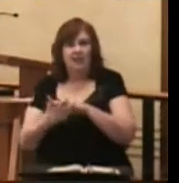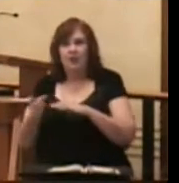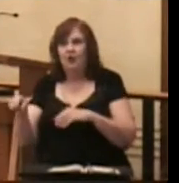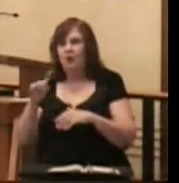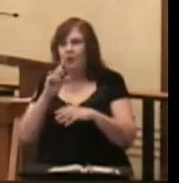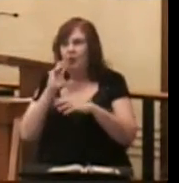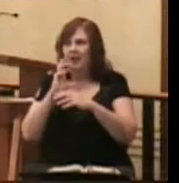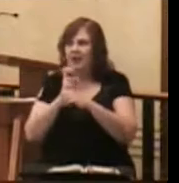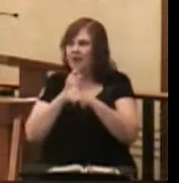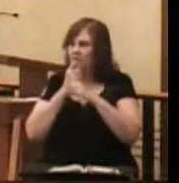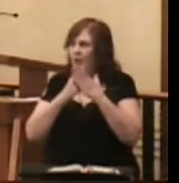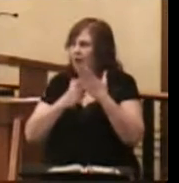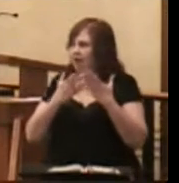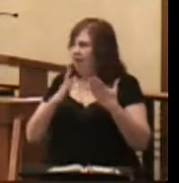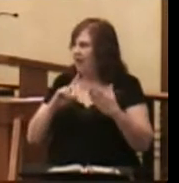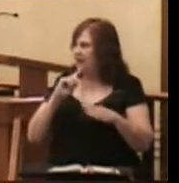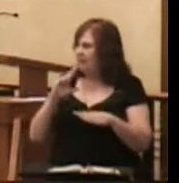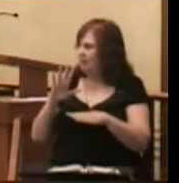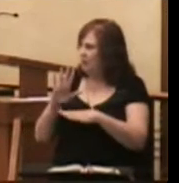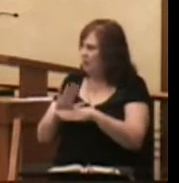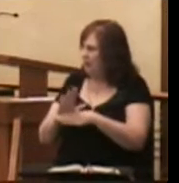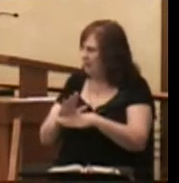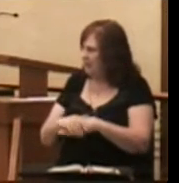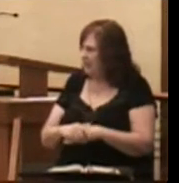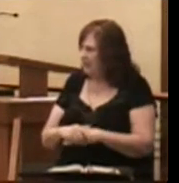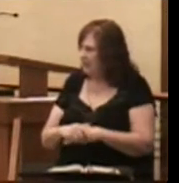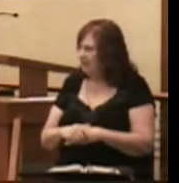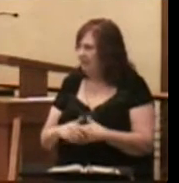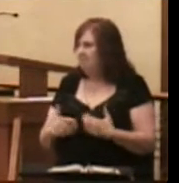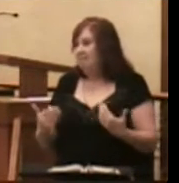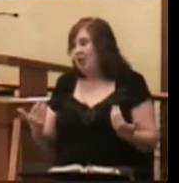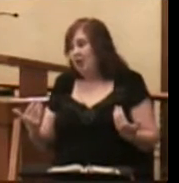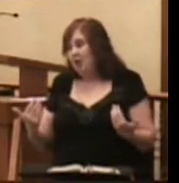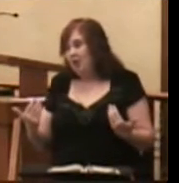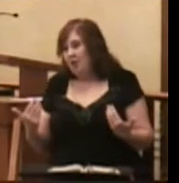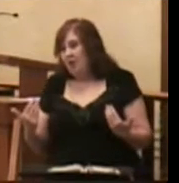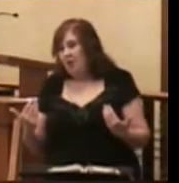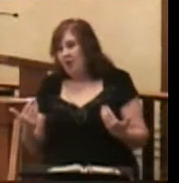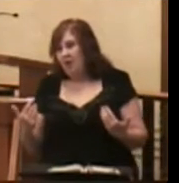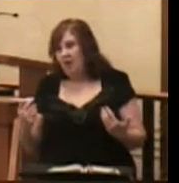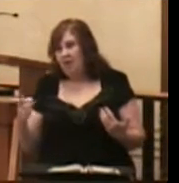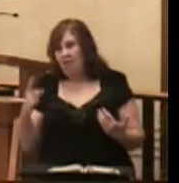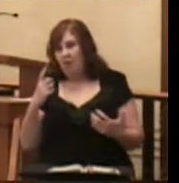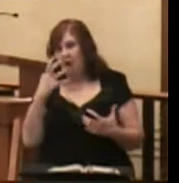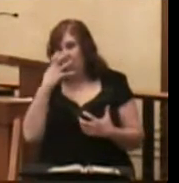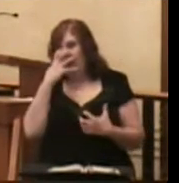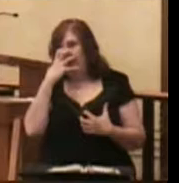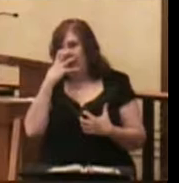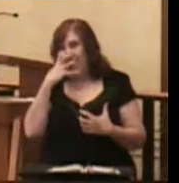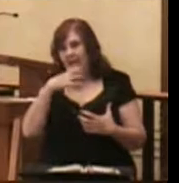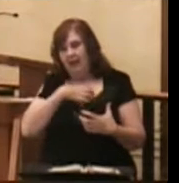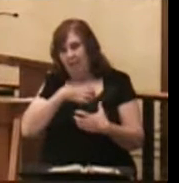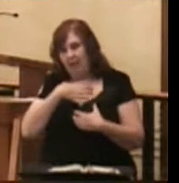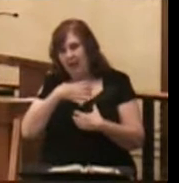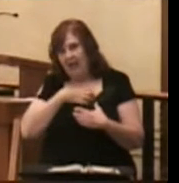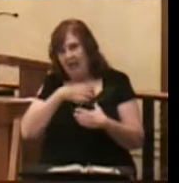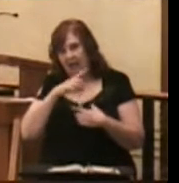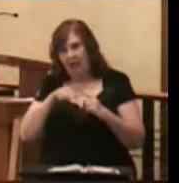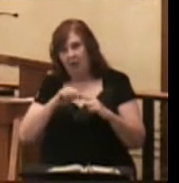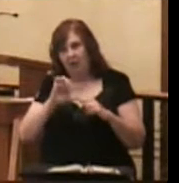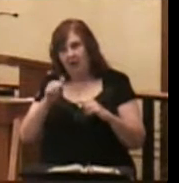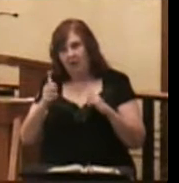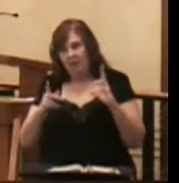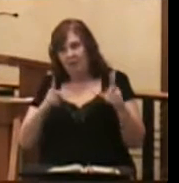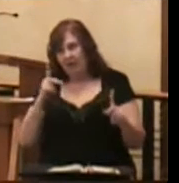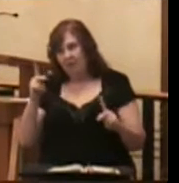get what God has promised. And you know, even if you're grumpy and you complain about other people,